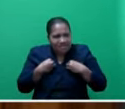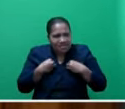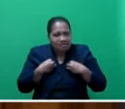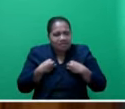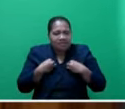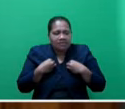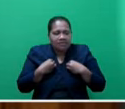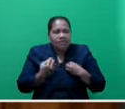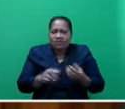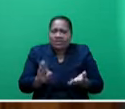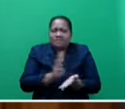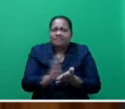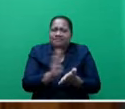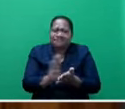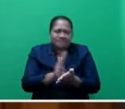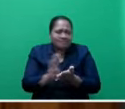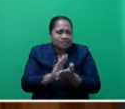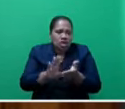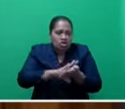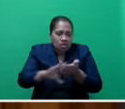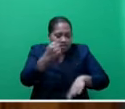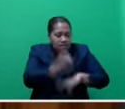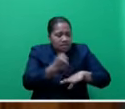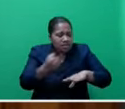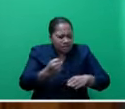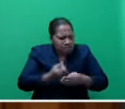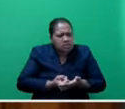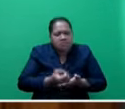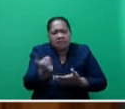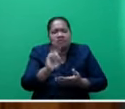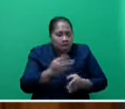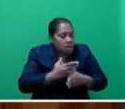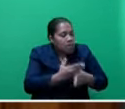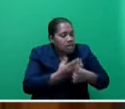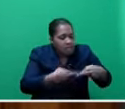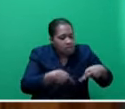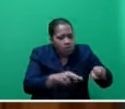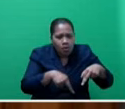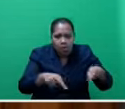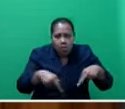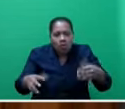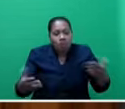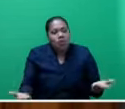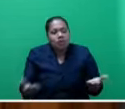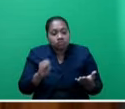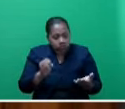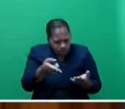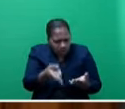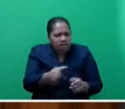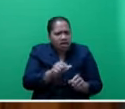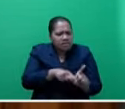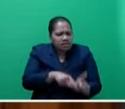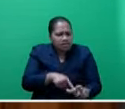to the billions of dollars that the government spends on working on our roads. Incidentally, this is the annual budget for the military.